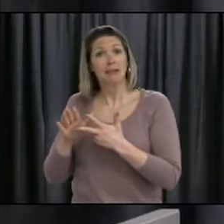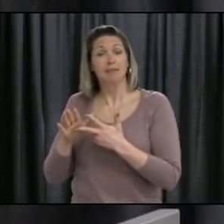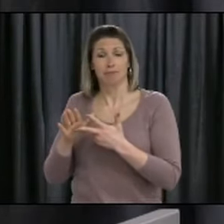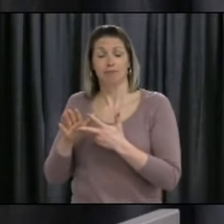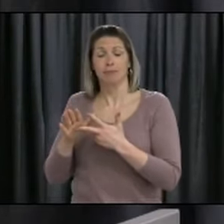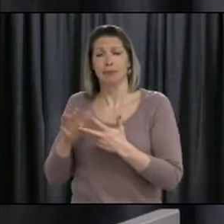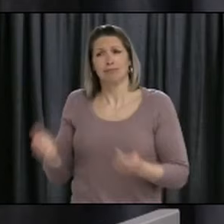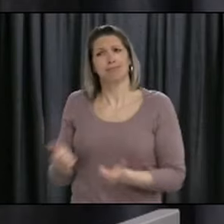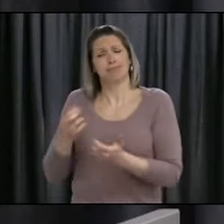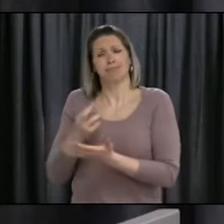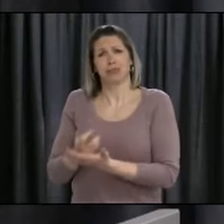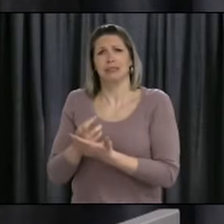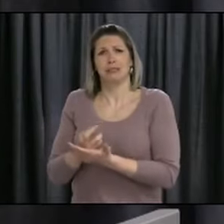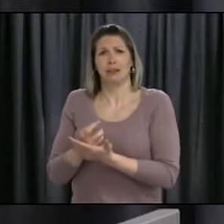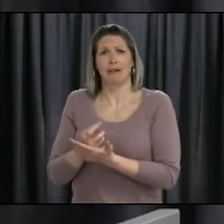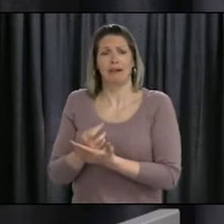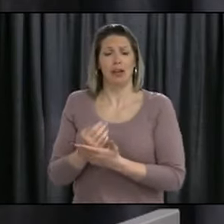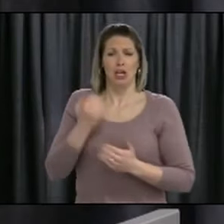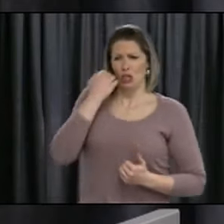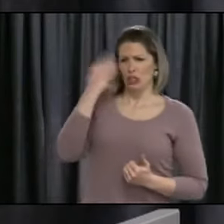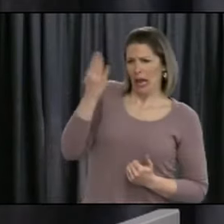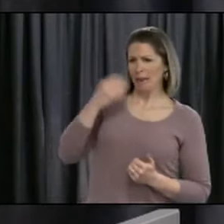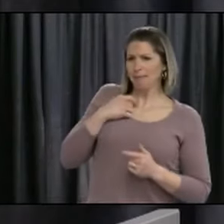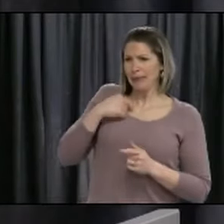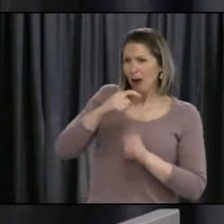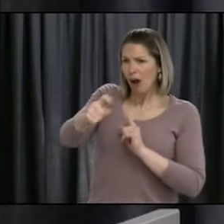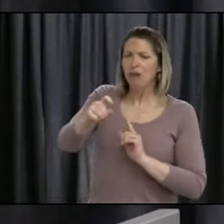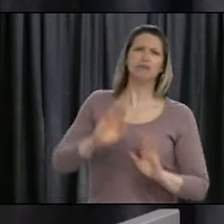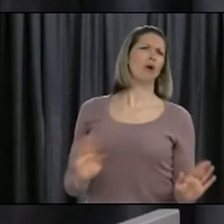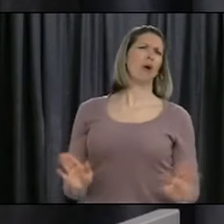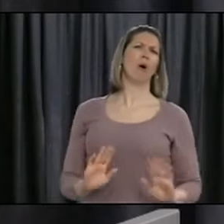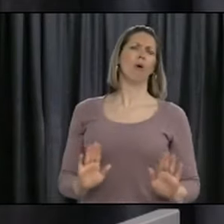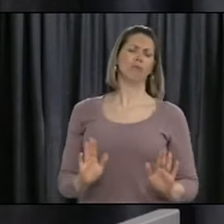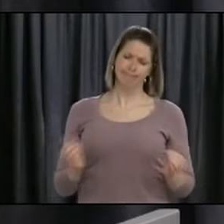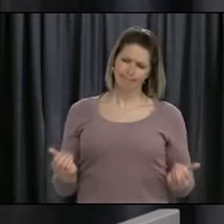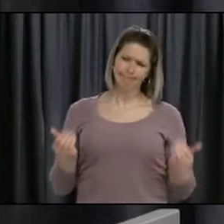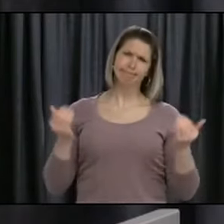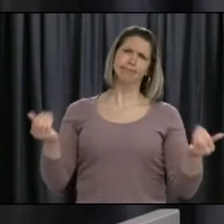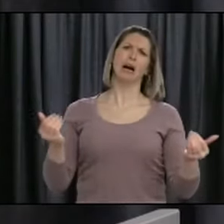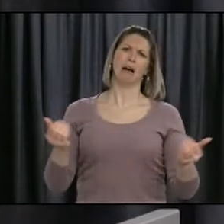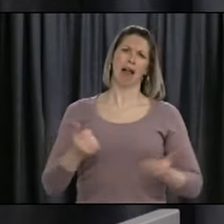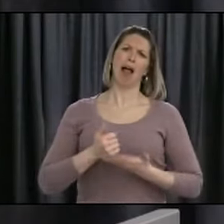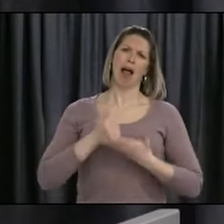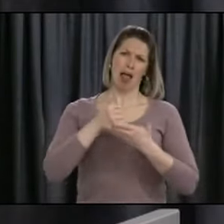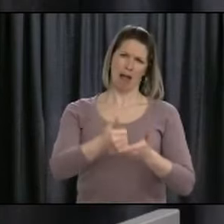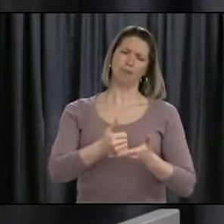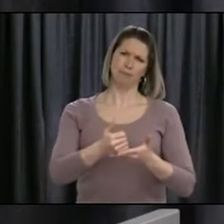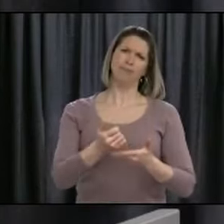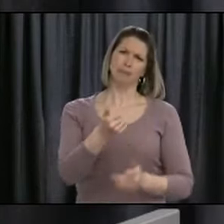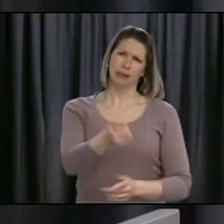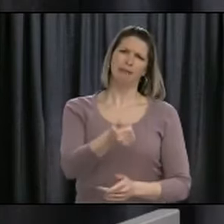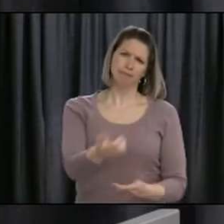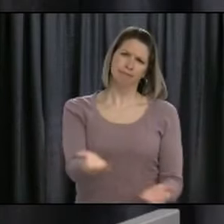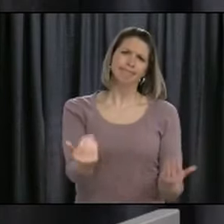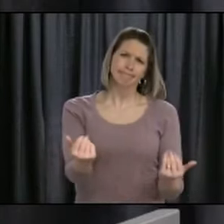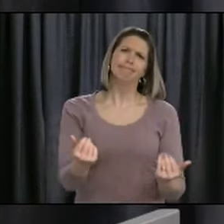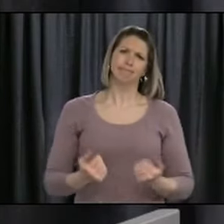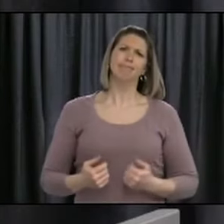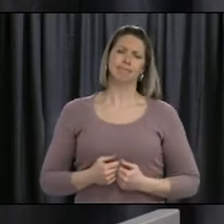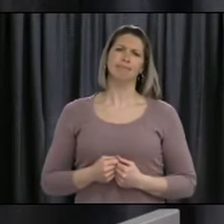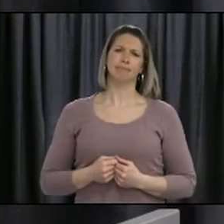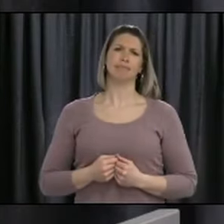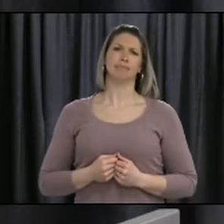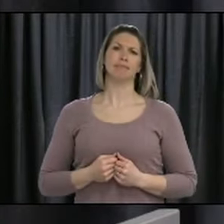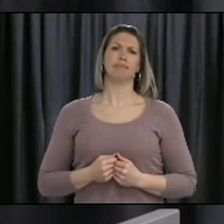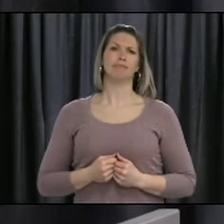resources seems to appeal to your situation better. From a health system point of view, we've seen